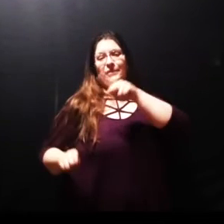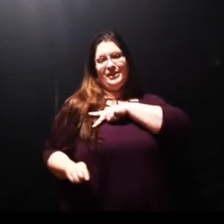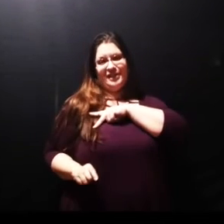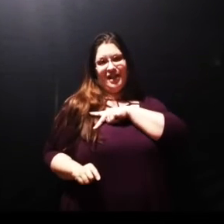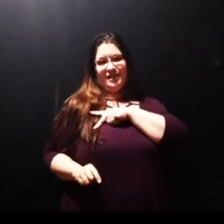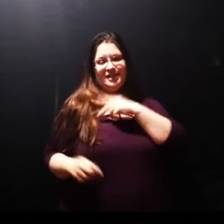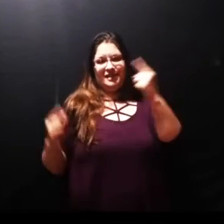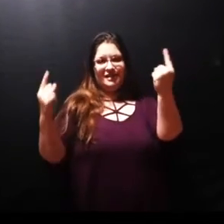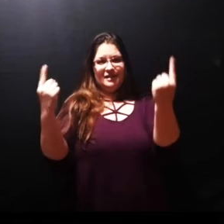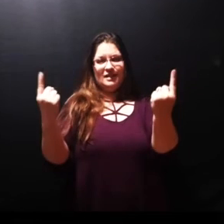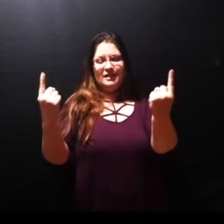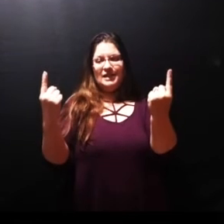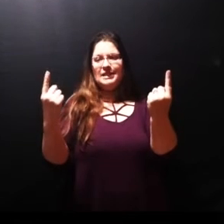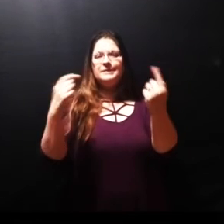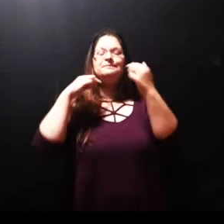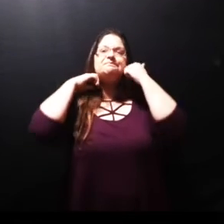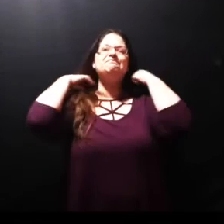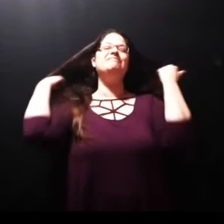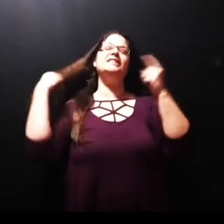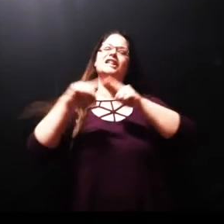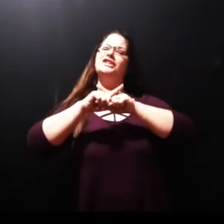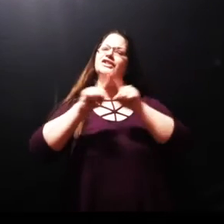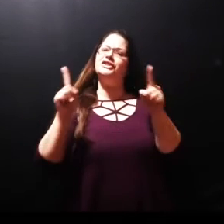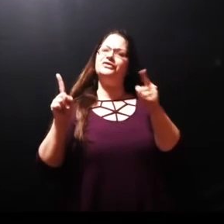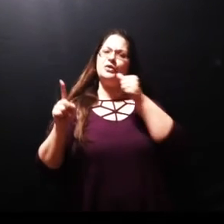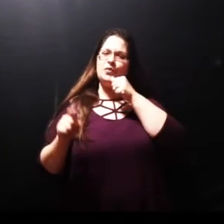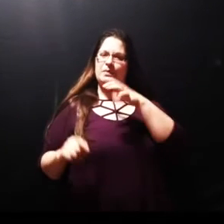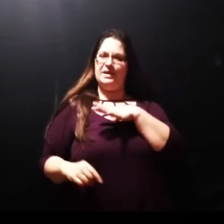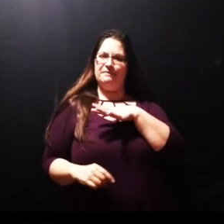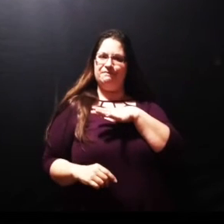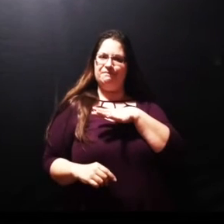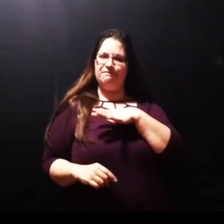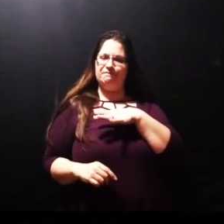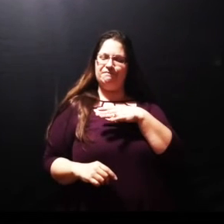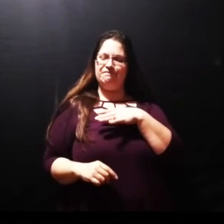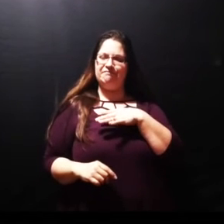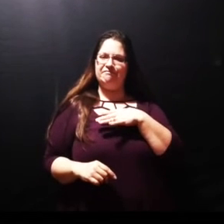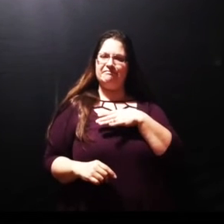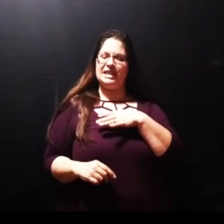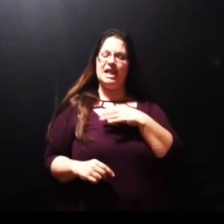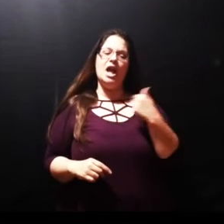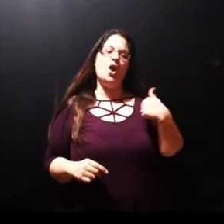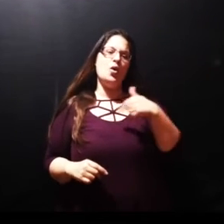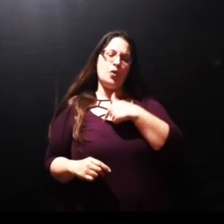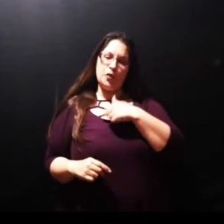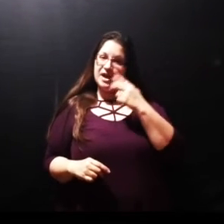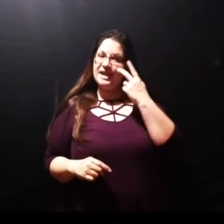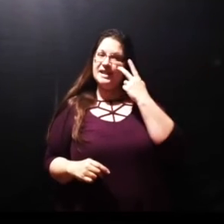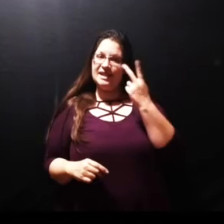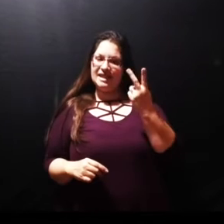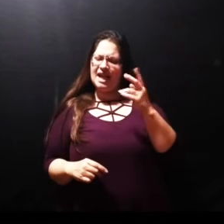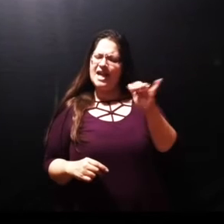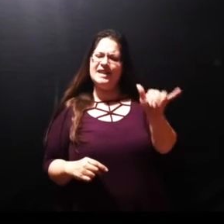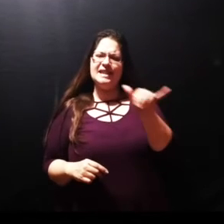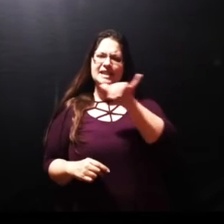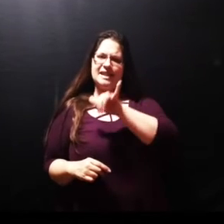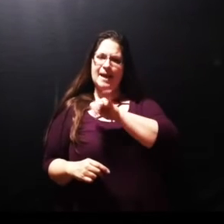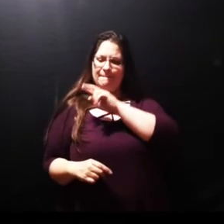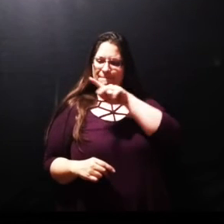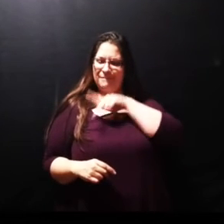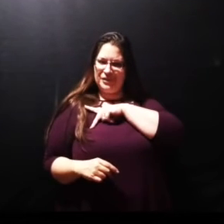God made them as different women here in John chapter 11 we see those same personality traits